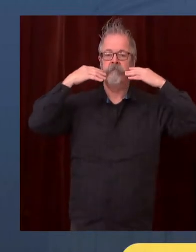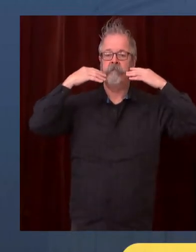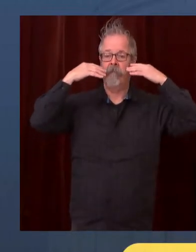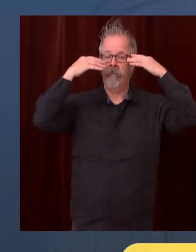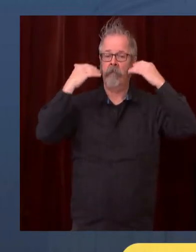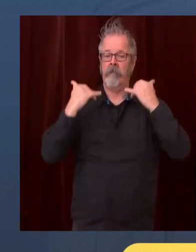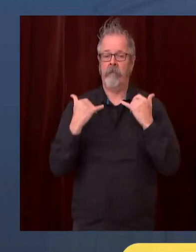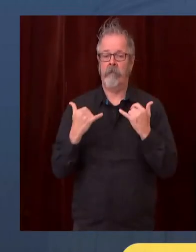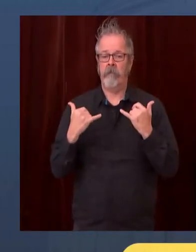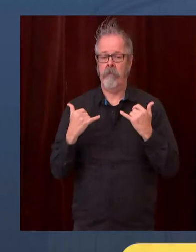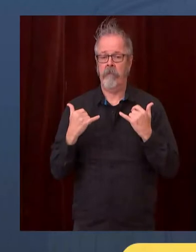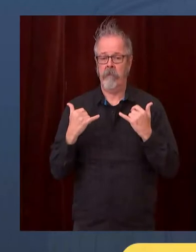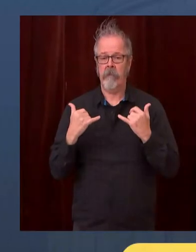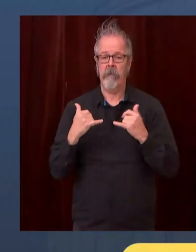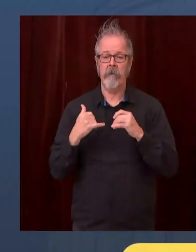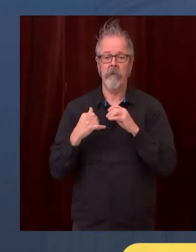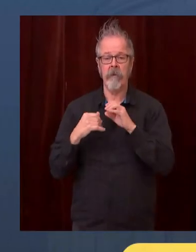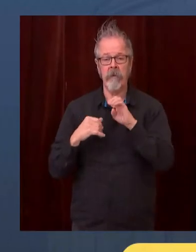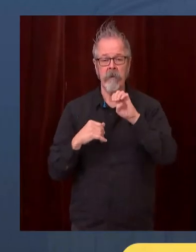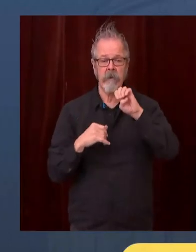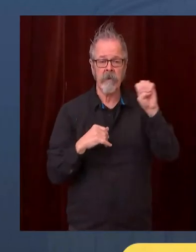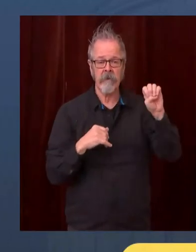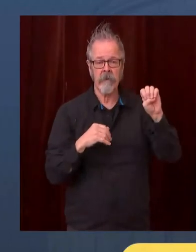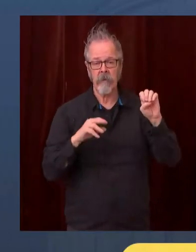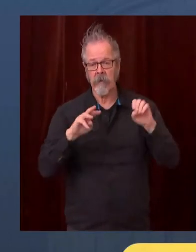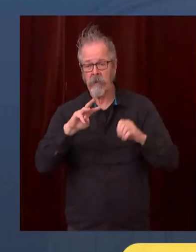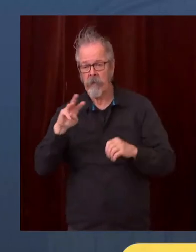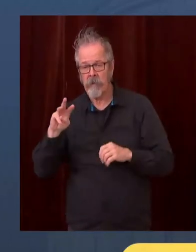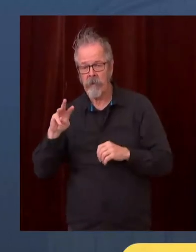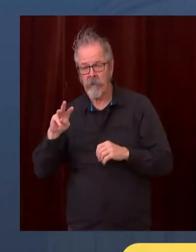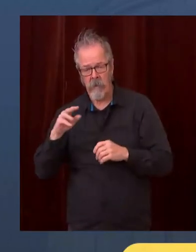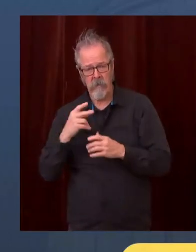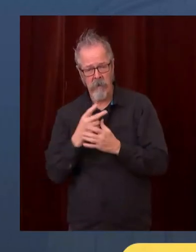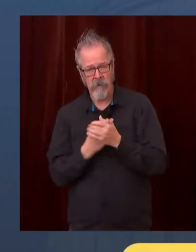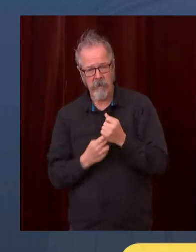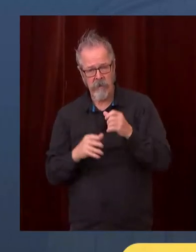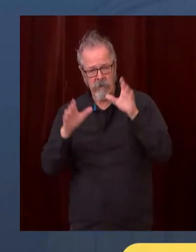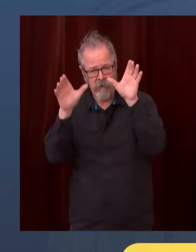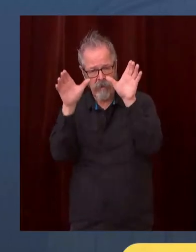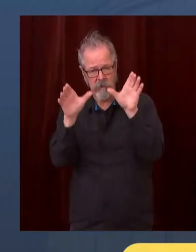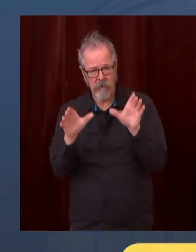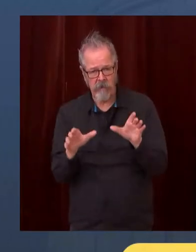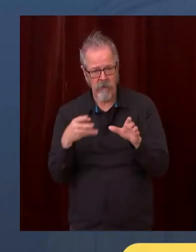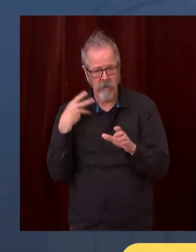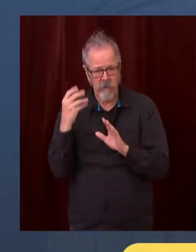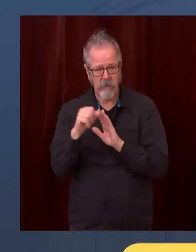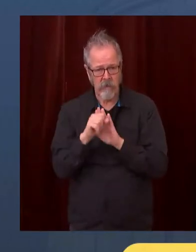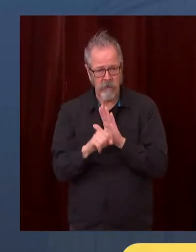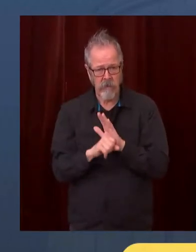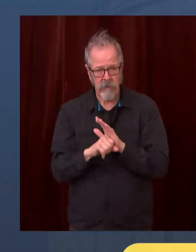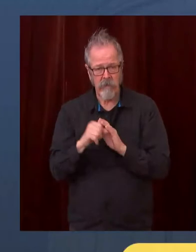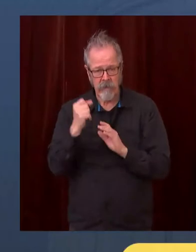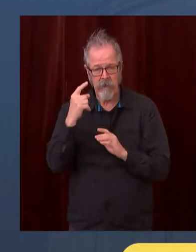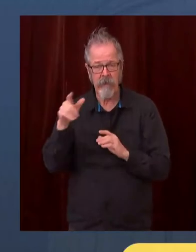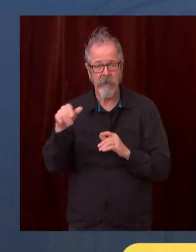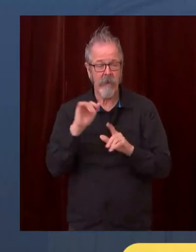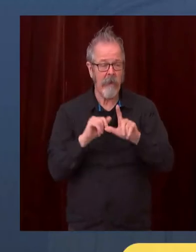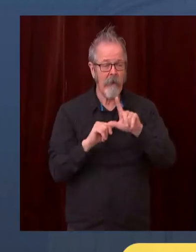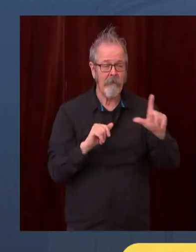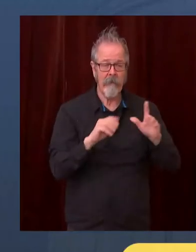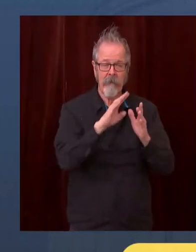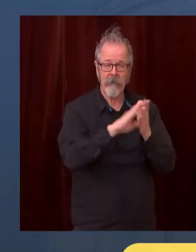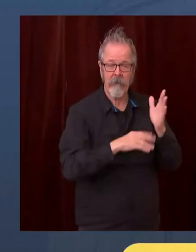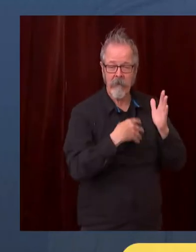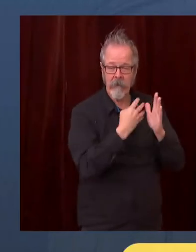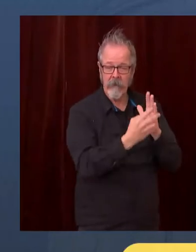western Washington. On the left in the green line is the hospital COVID occupancy numbers